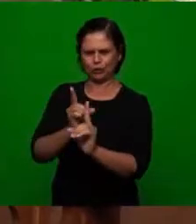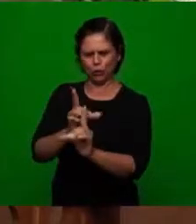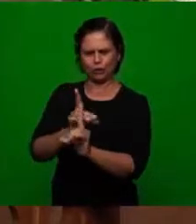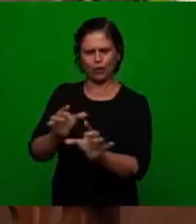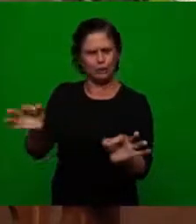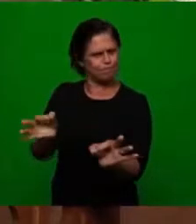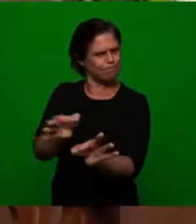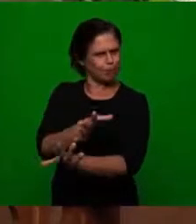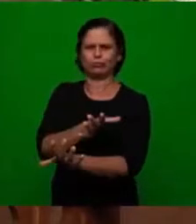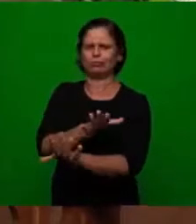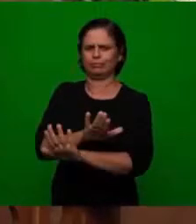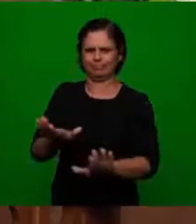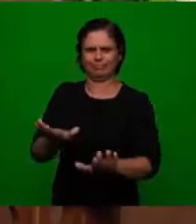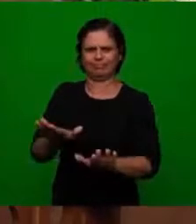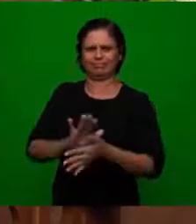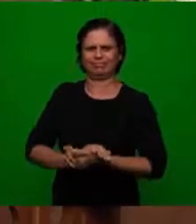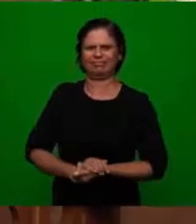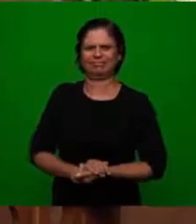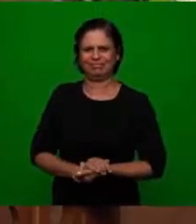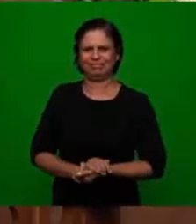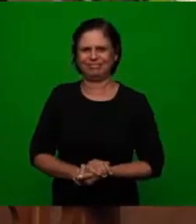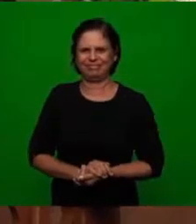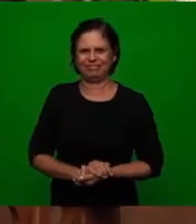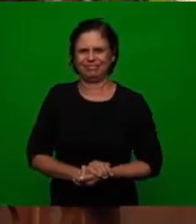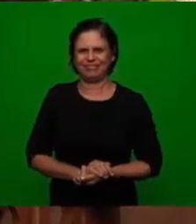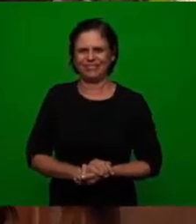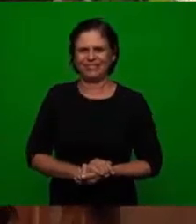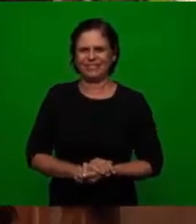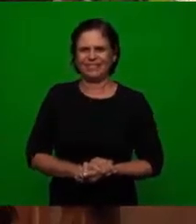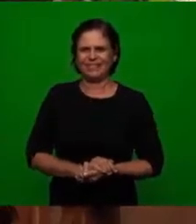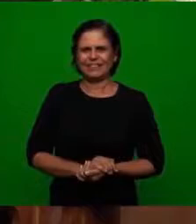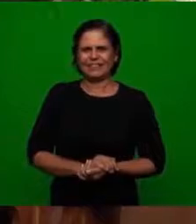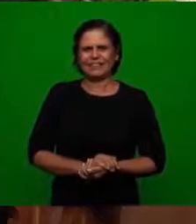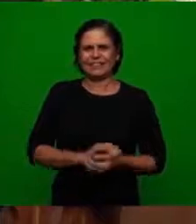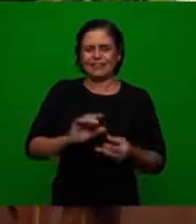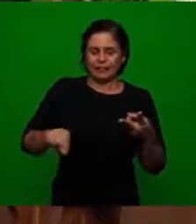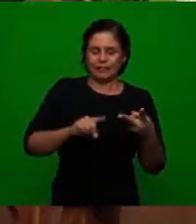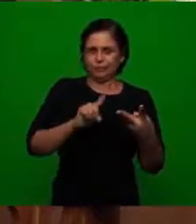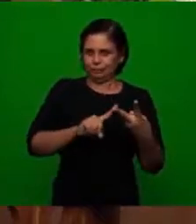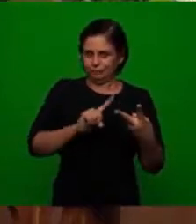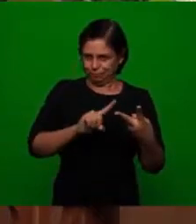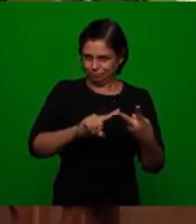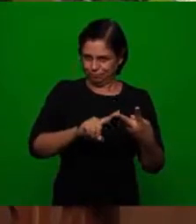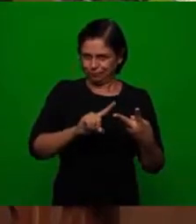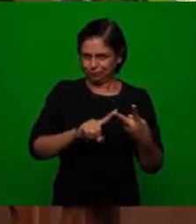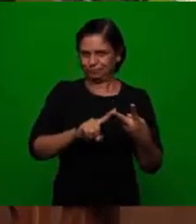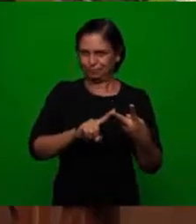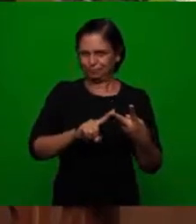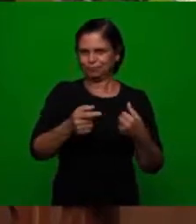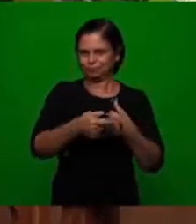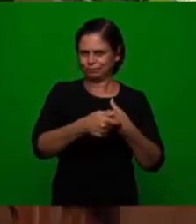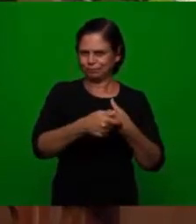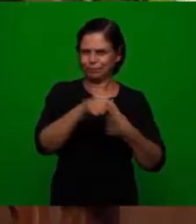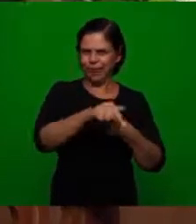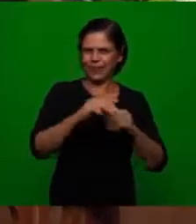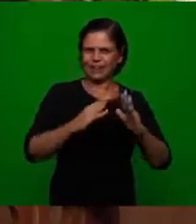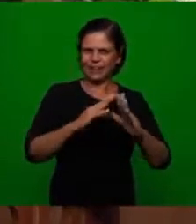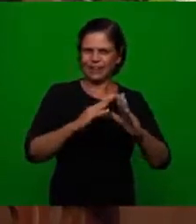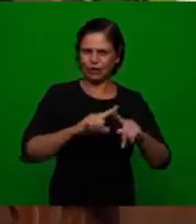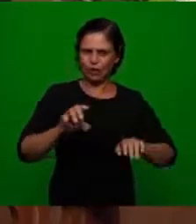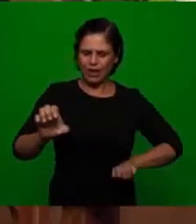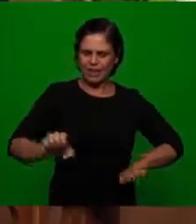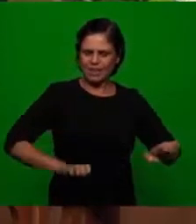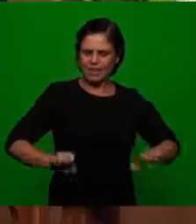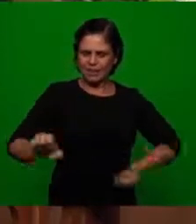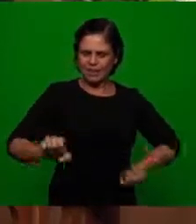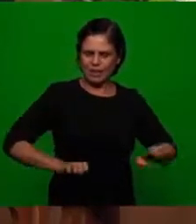doctrines are established there from that moment onwards and now in the second period